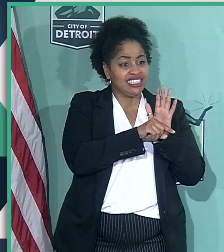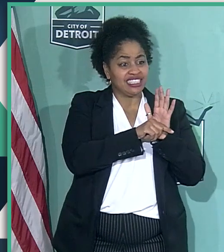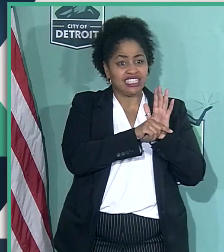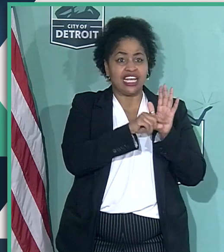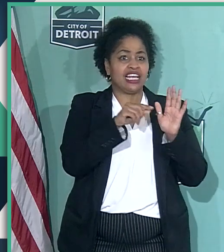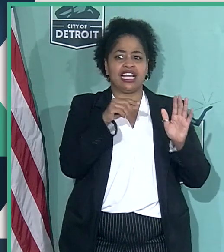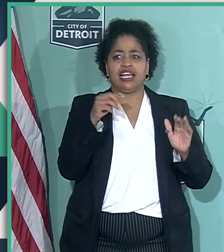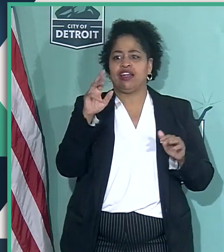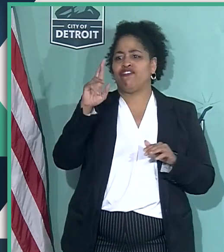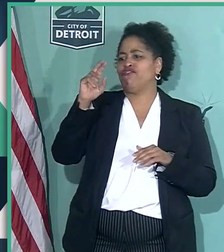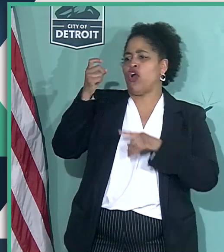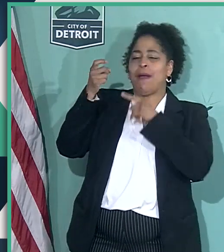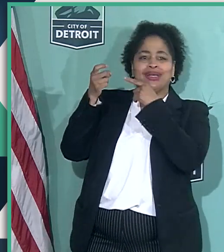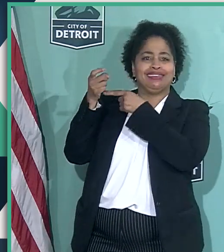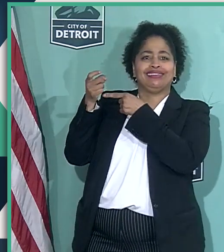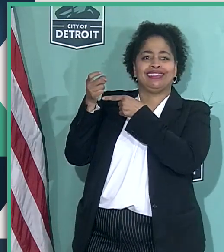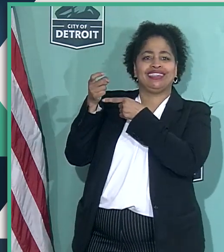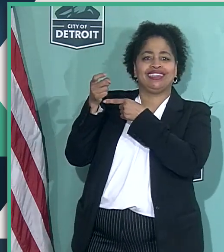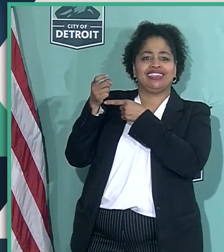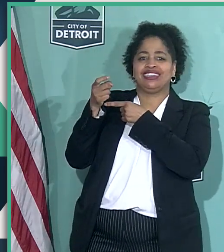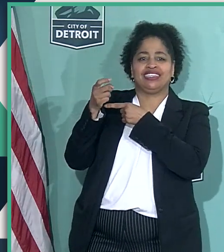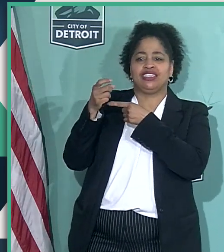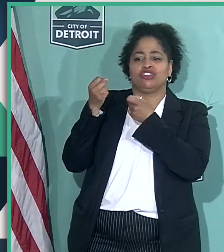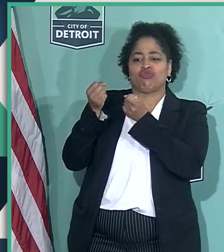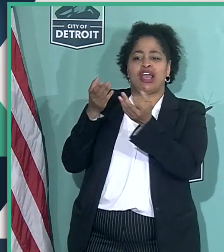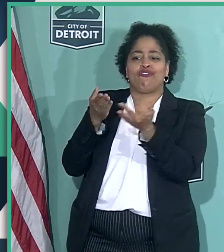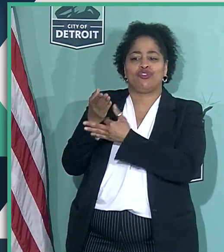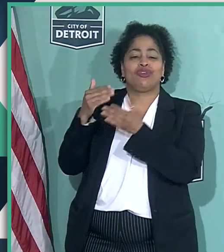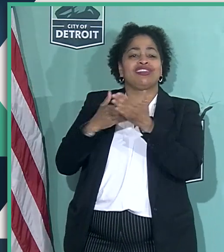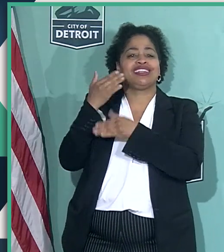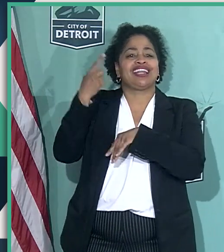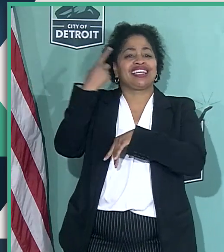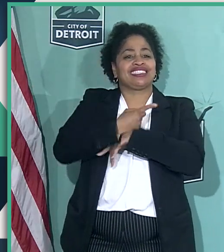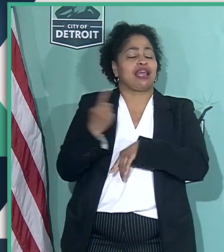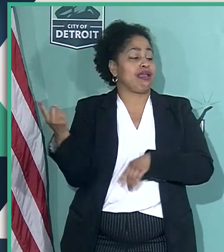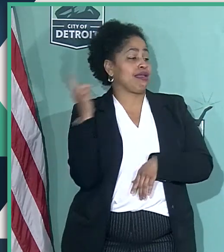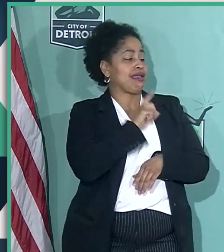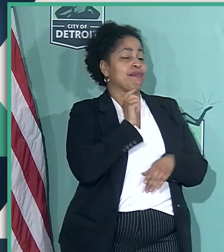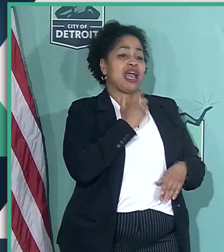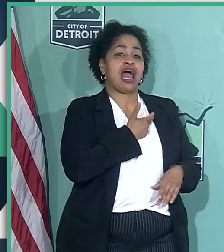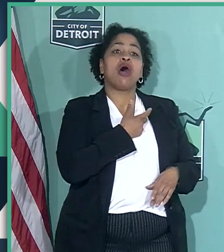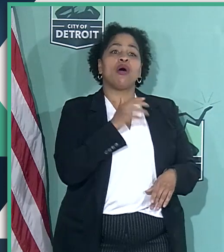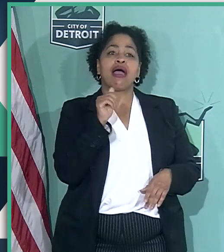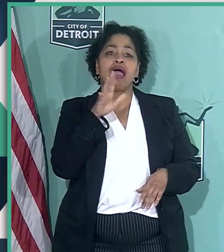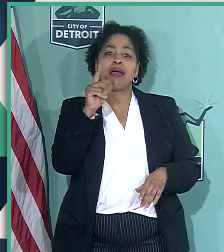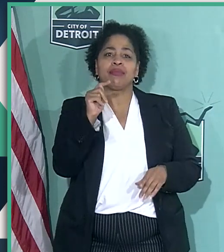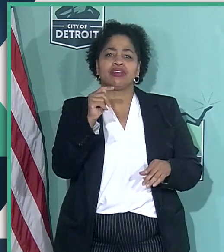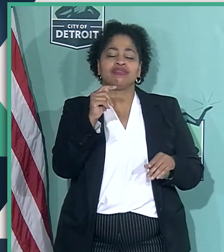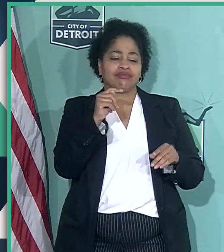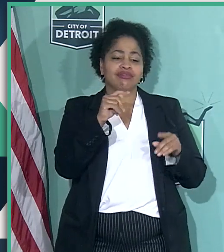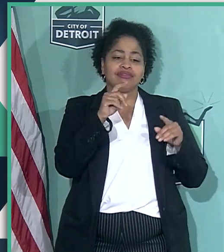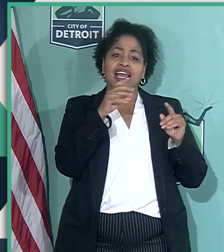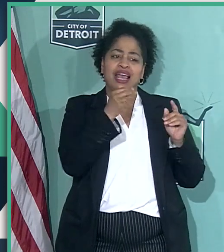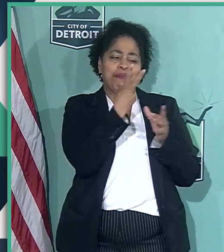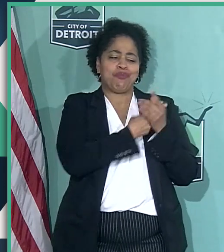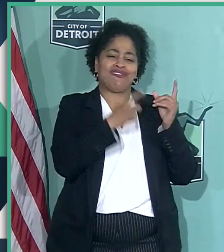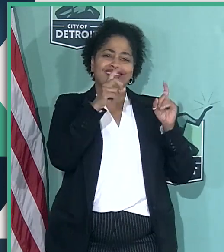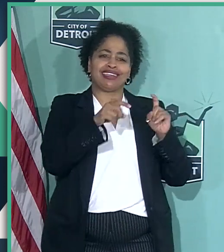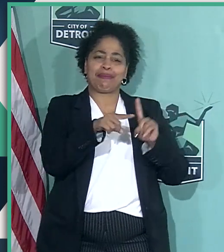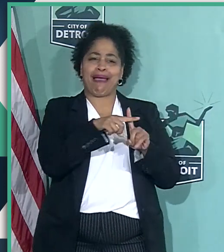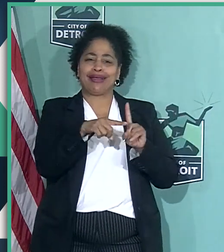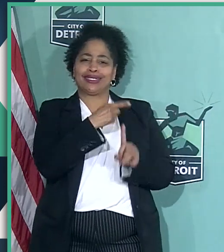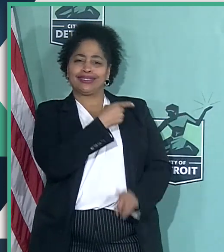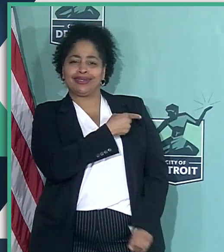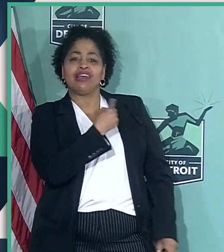pharmacy drive-through site. The next day came down to our Abbott site and both tested positive. And so